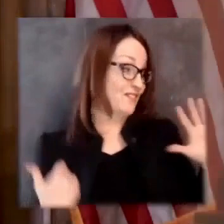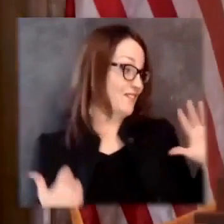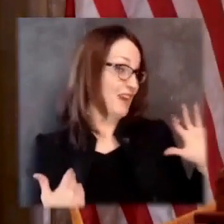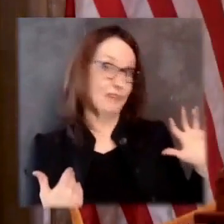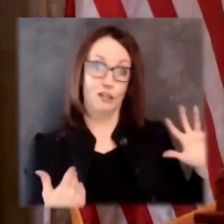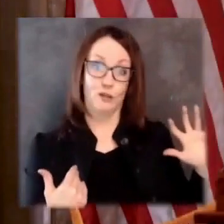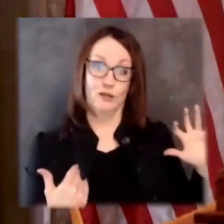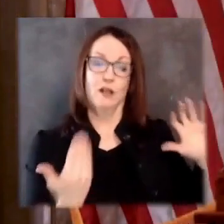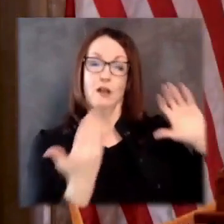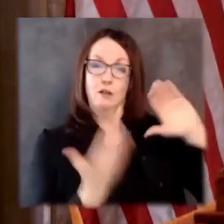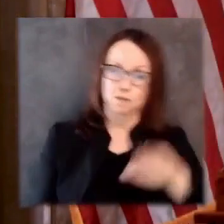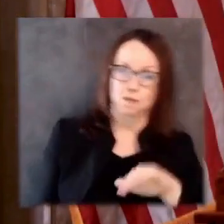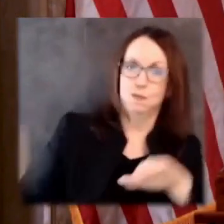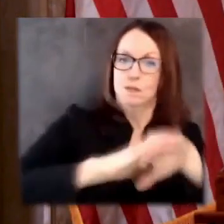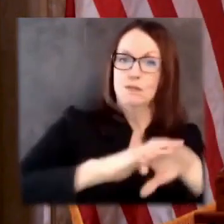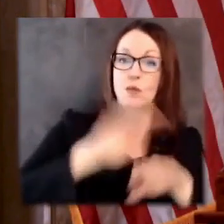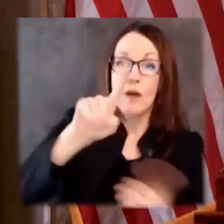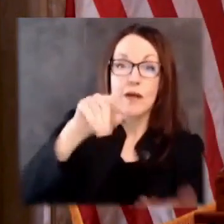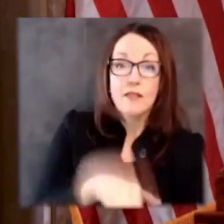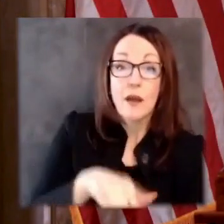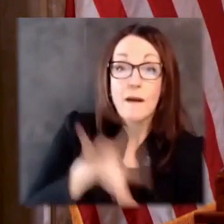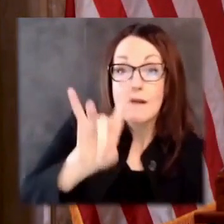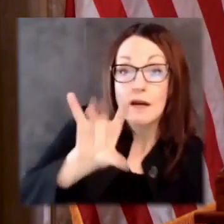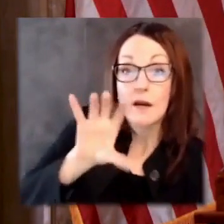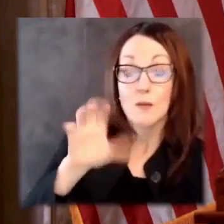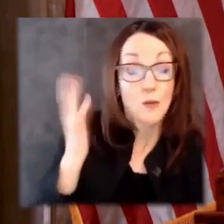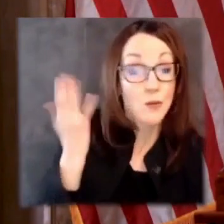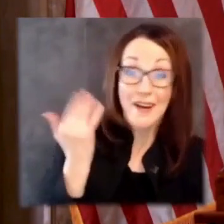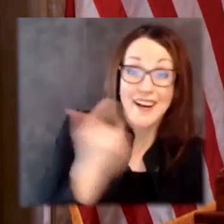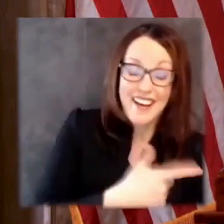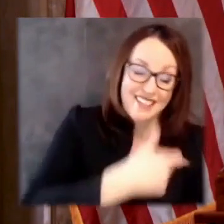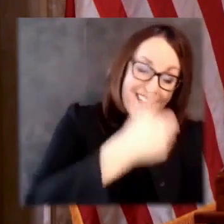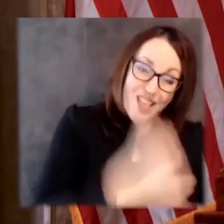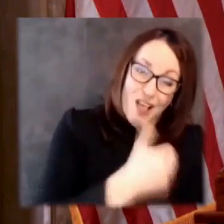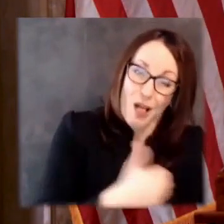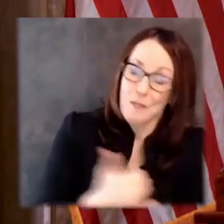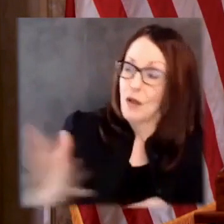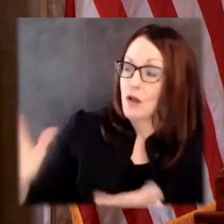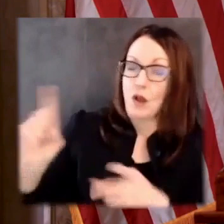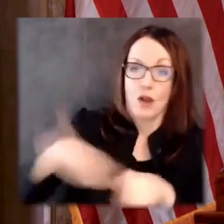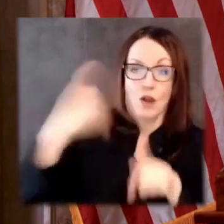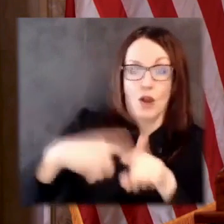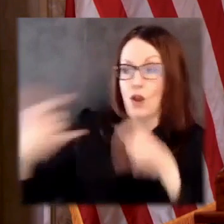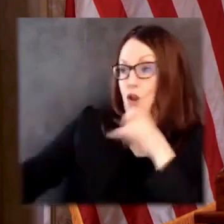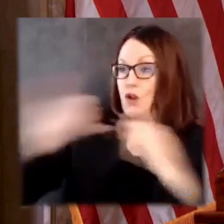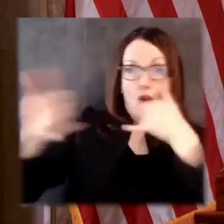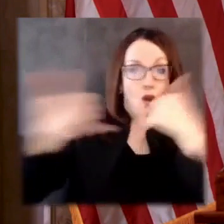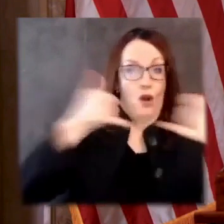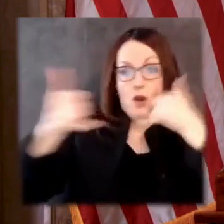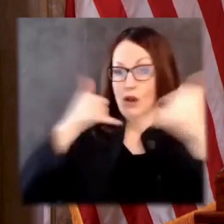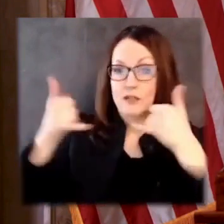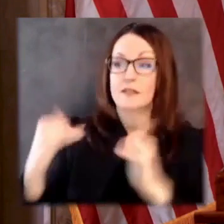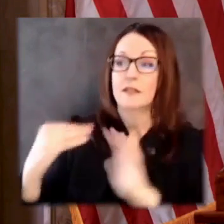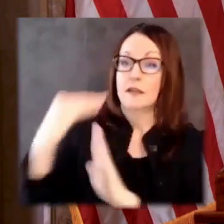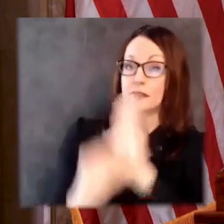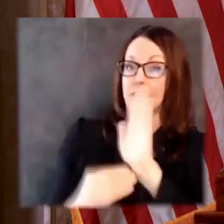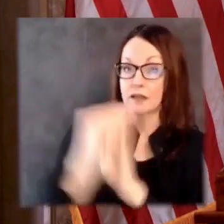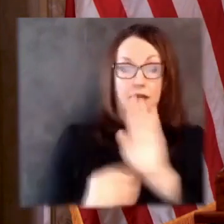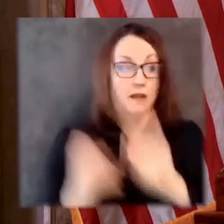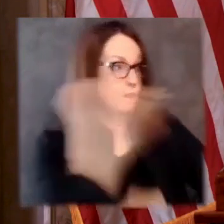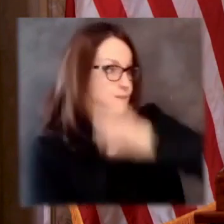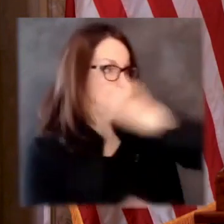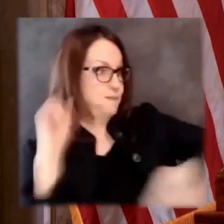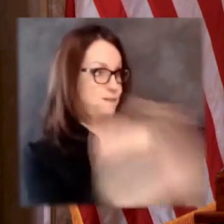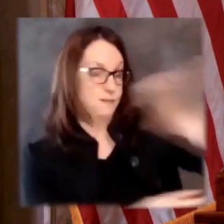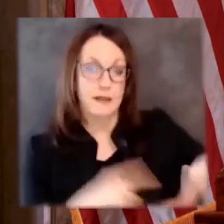workers. We brought our staffing up from about 500 employees in our Unemployment Insurance Division to more than